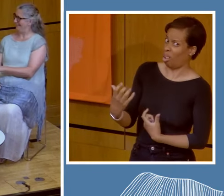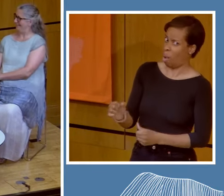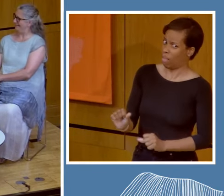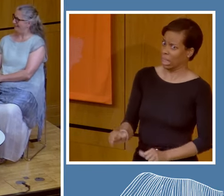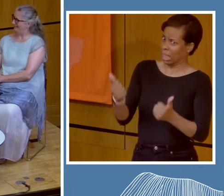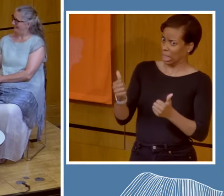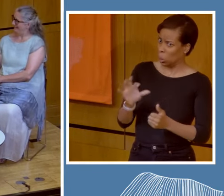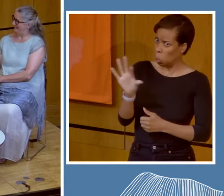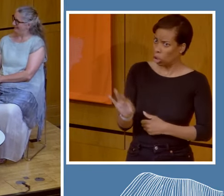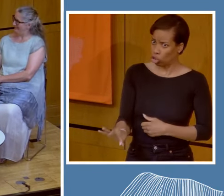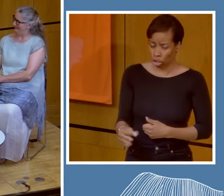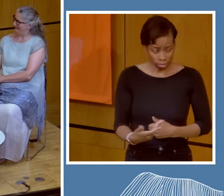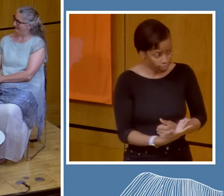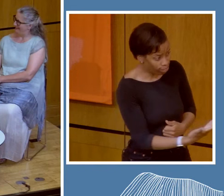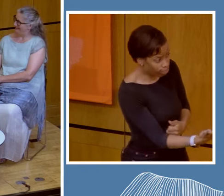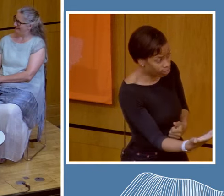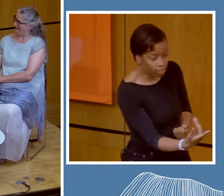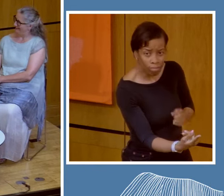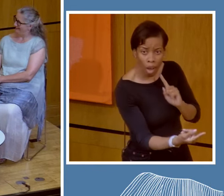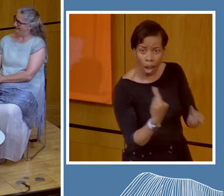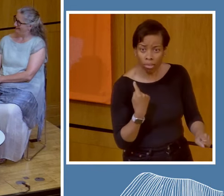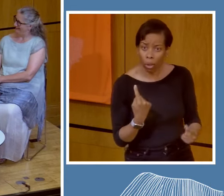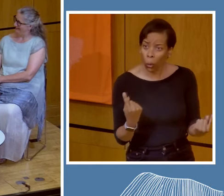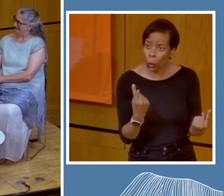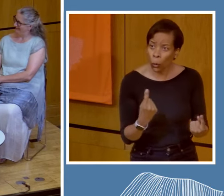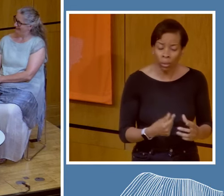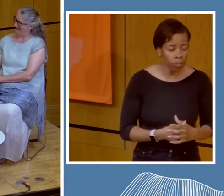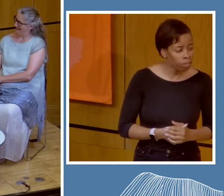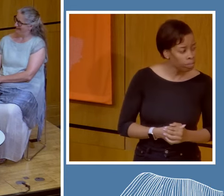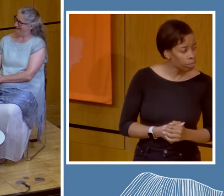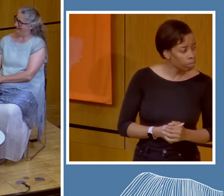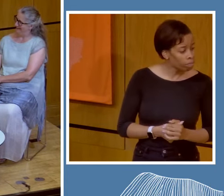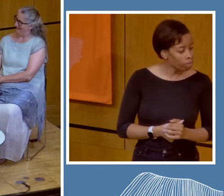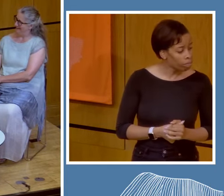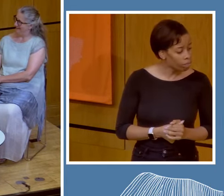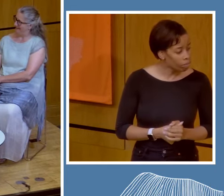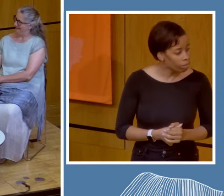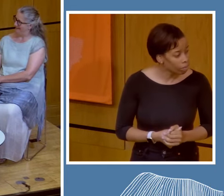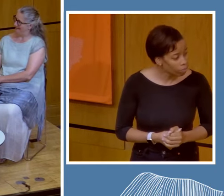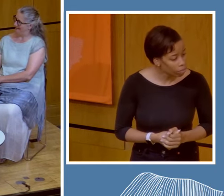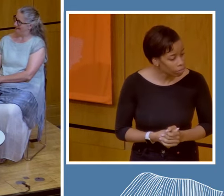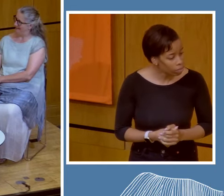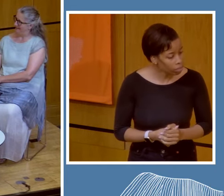open it up to the speakers who wants to answer that question or feel that they want to answer that.